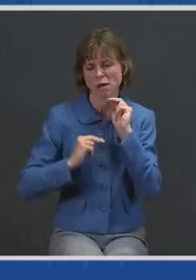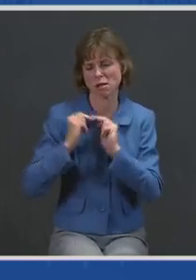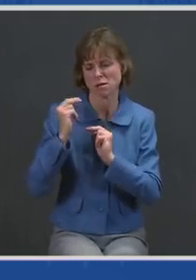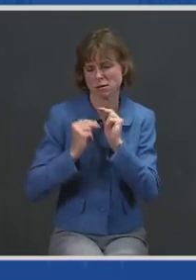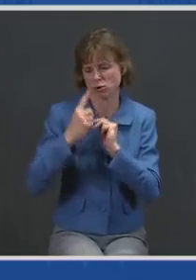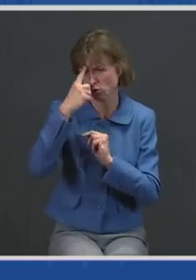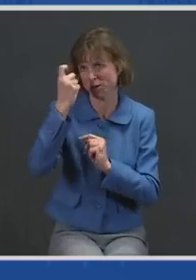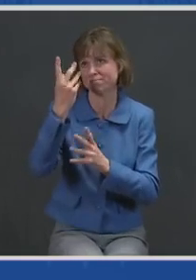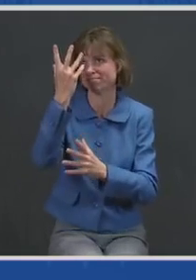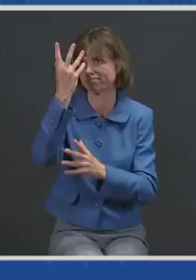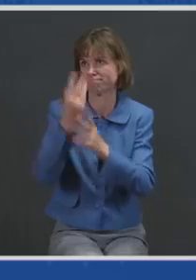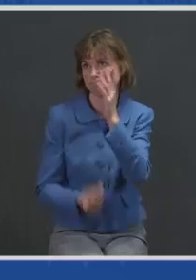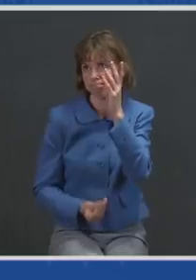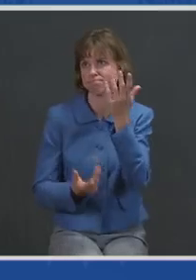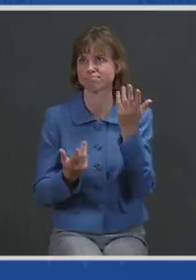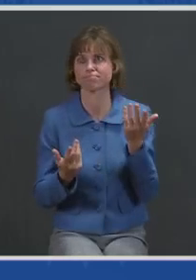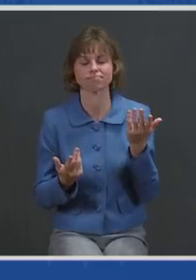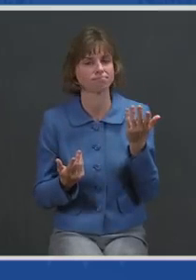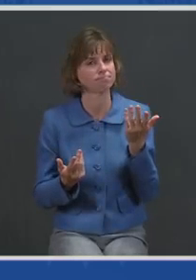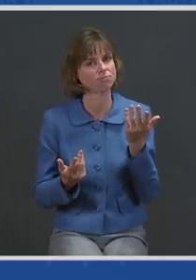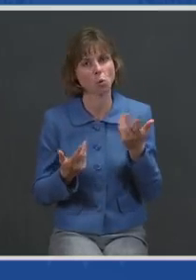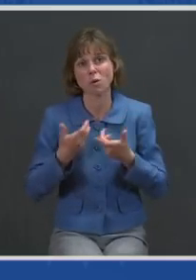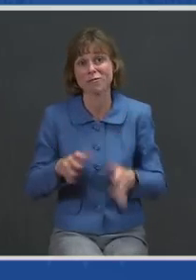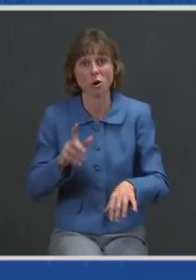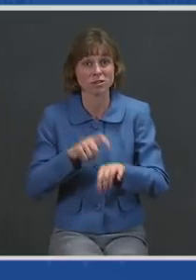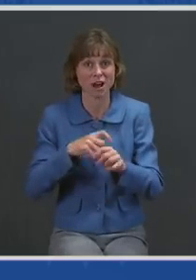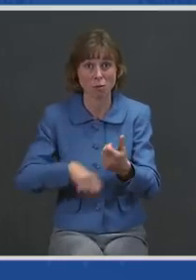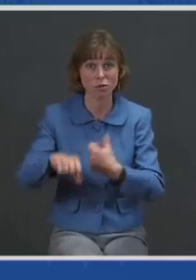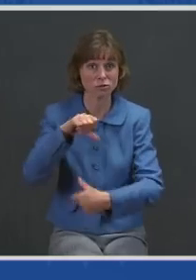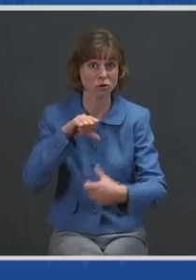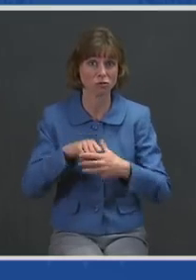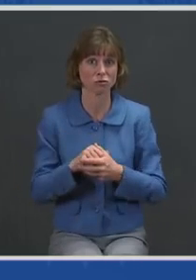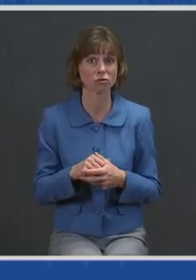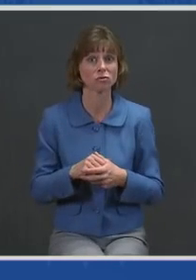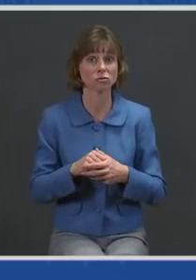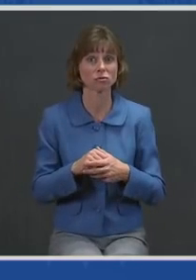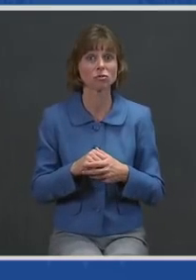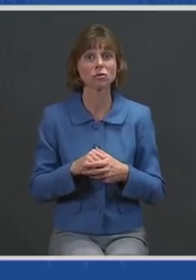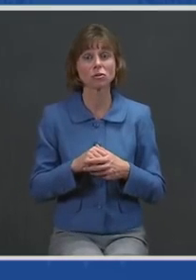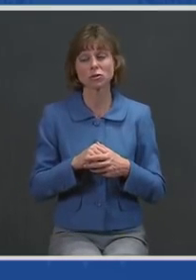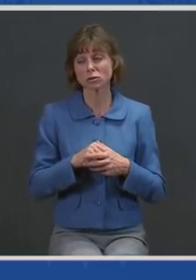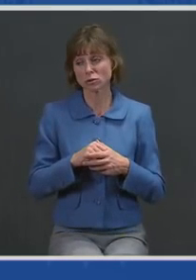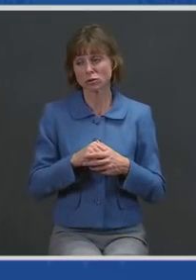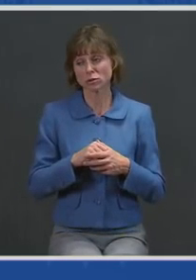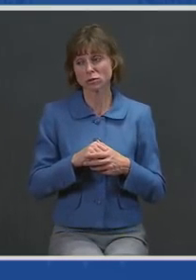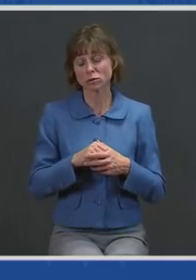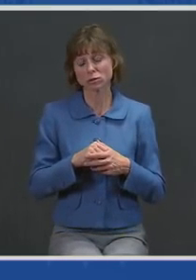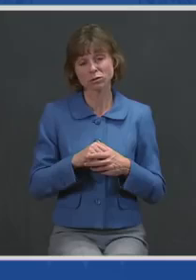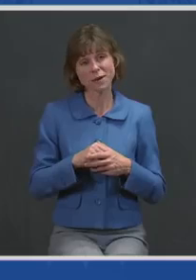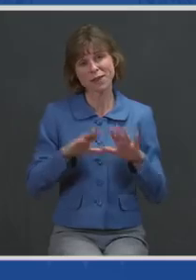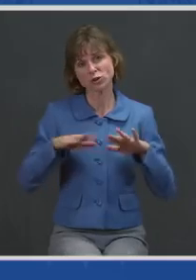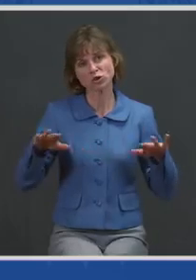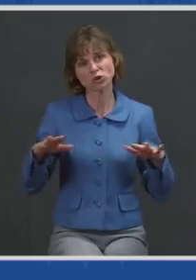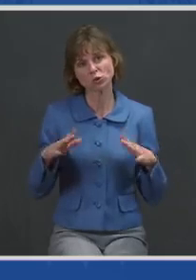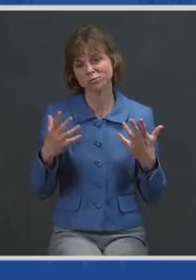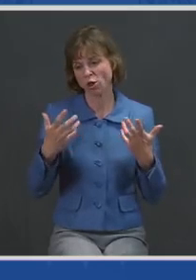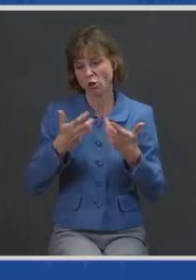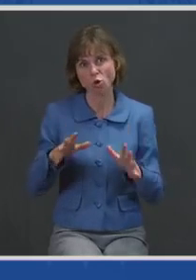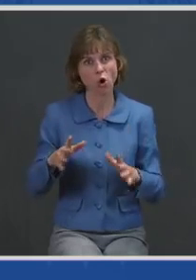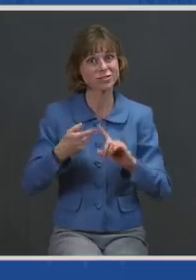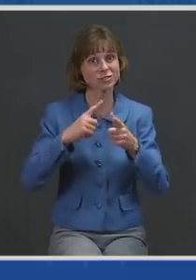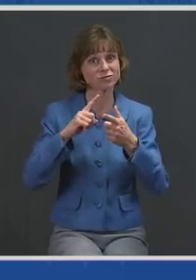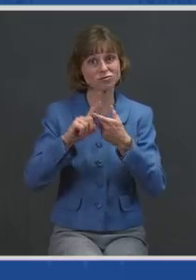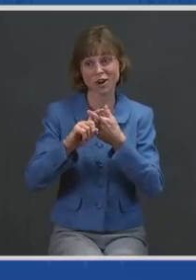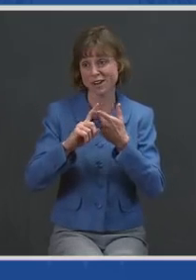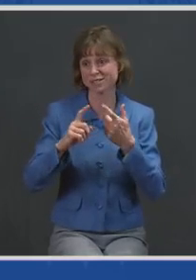We've lost time, time with each other. And our children have lost so much time with their friends, time with their schools.